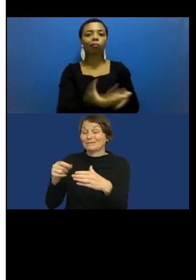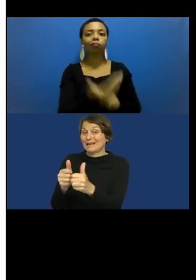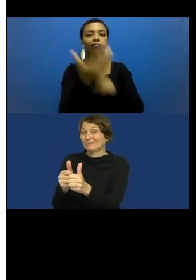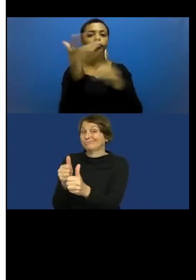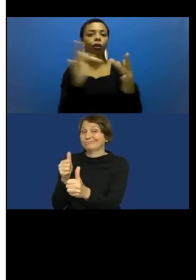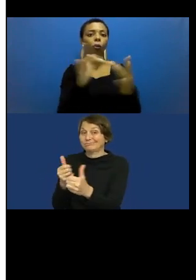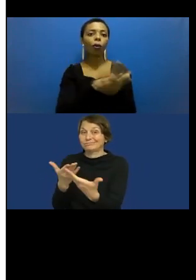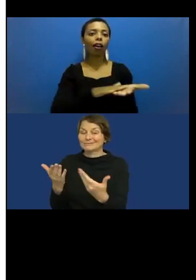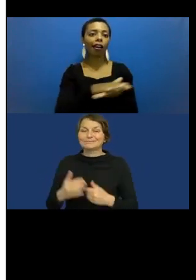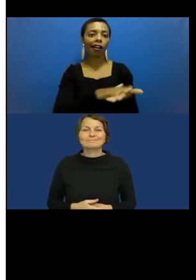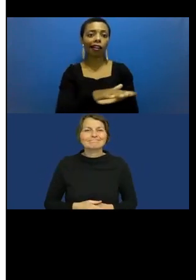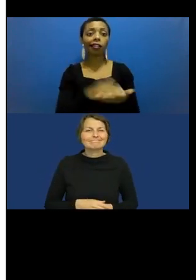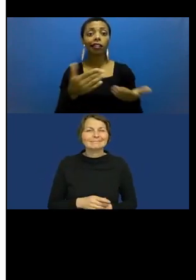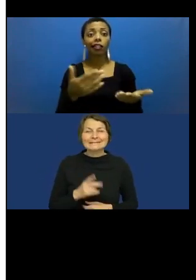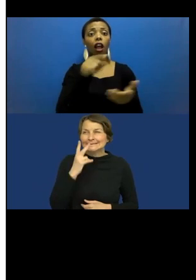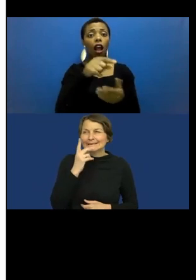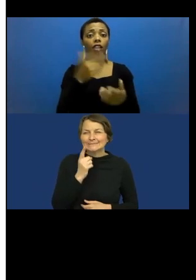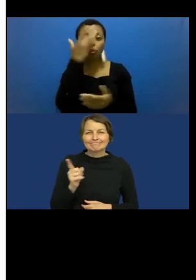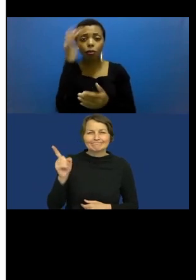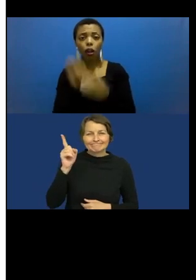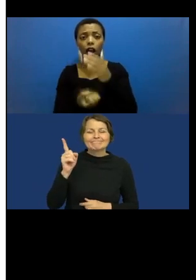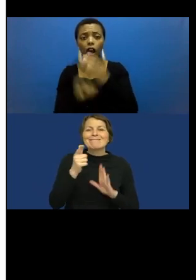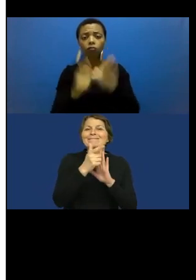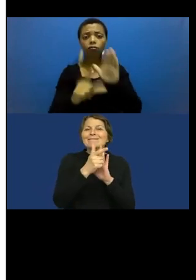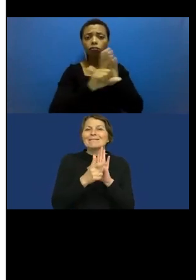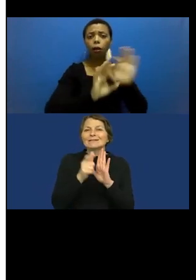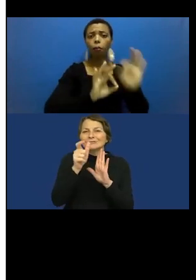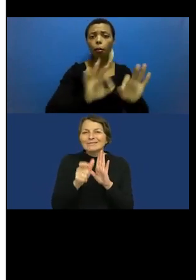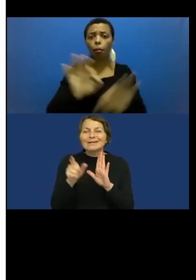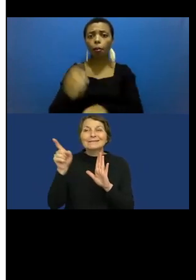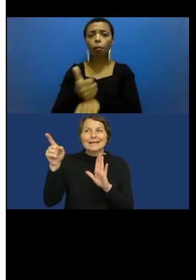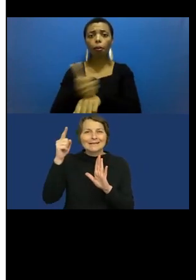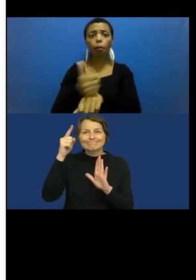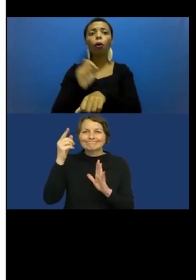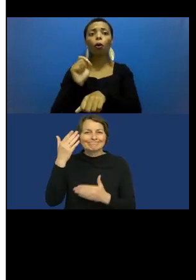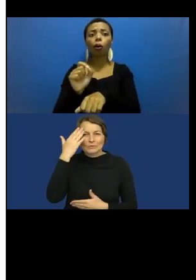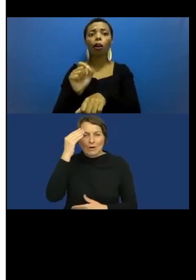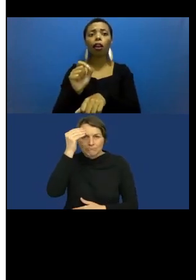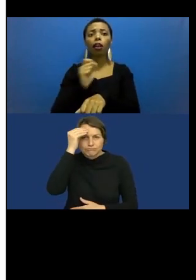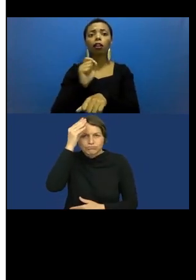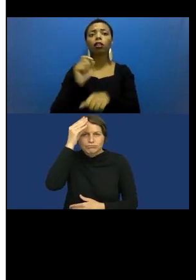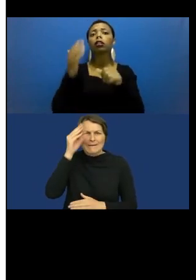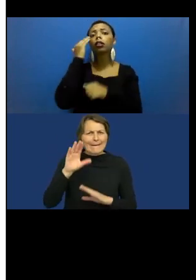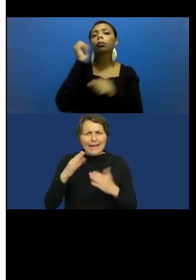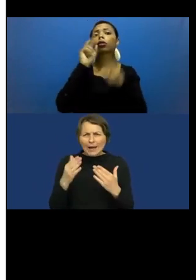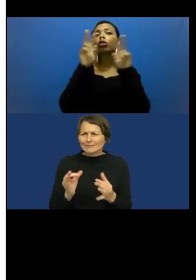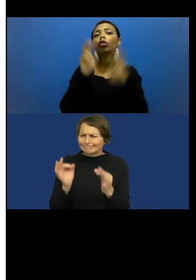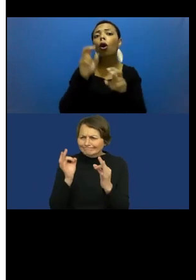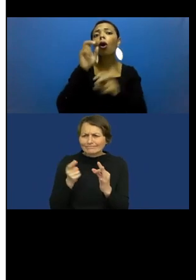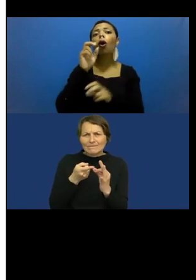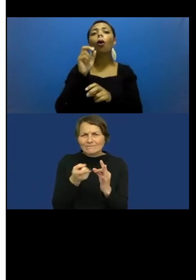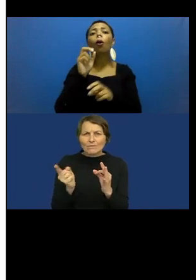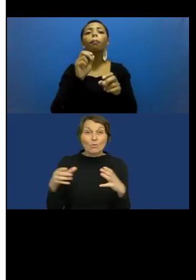Legislators and professionals, they often lack knowledge of what results in barriers for